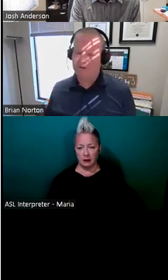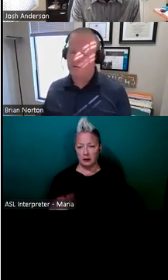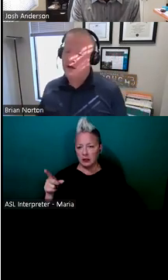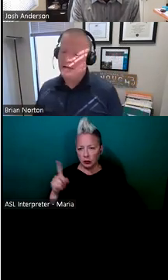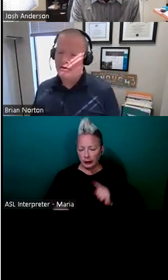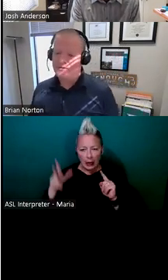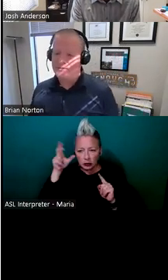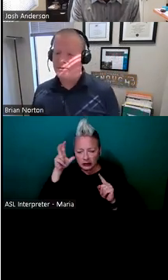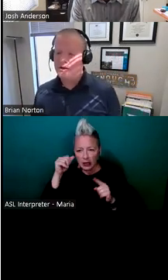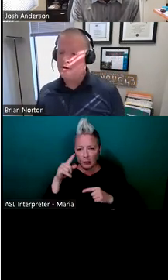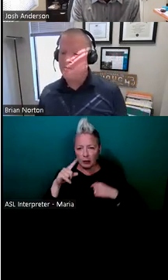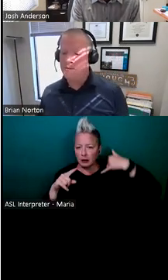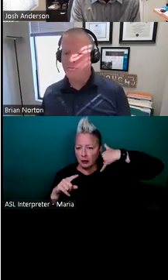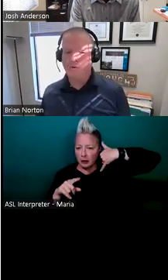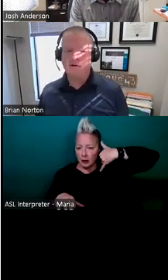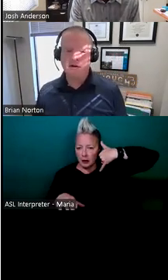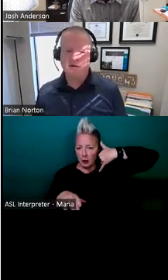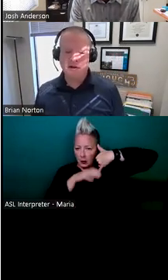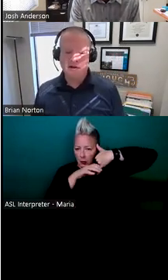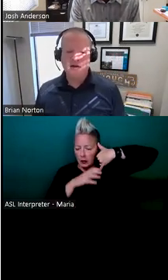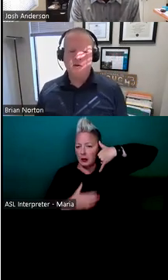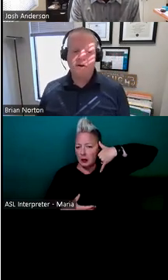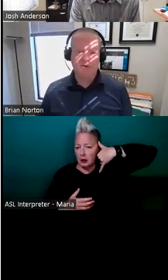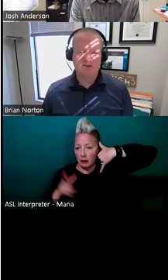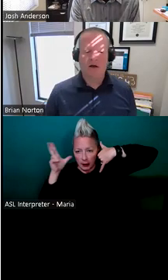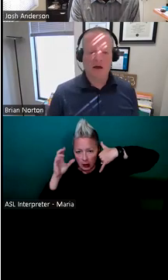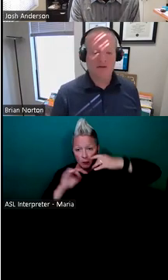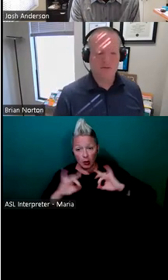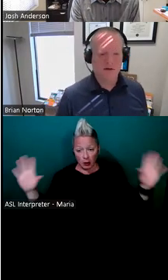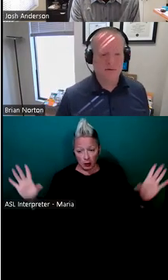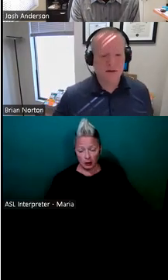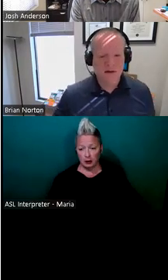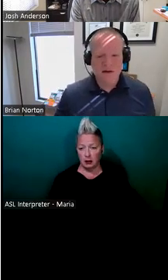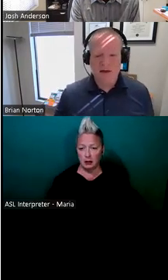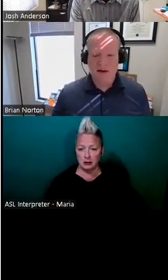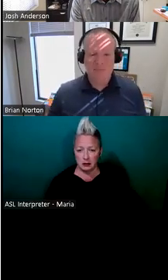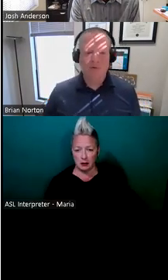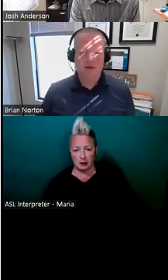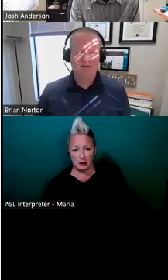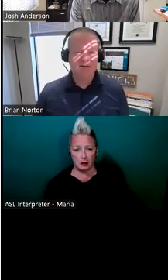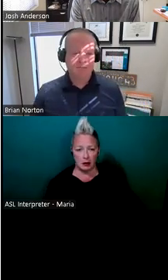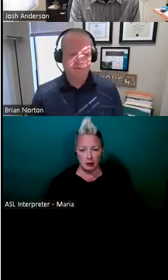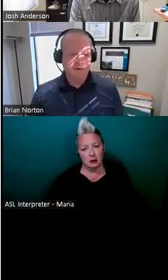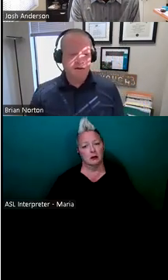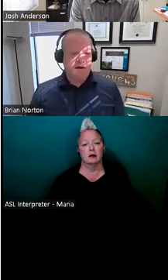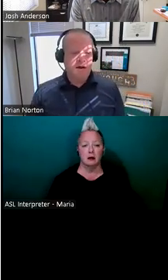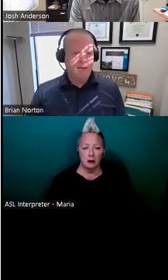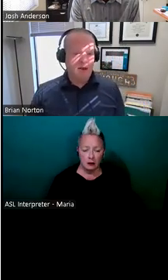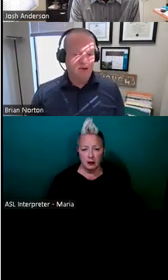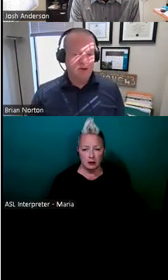folks, and allowed him to be able to hear people more clearly when he was talking on the phone. Again, a pretty simple